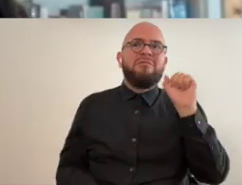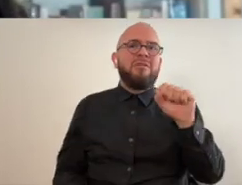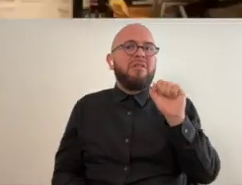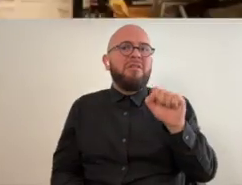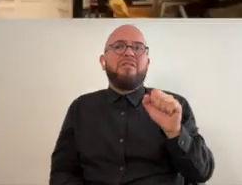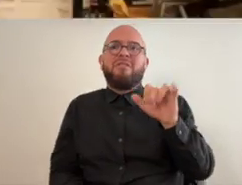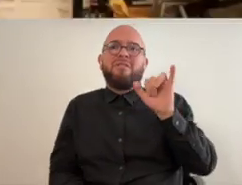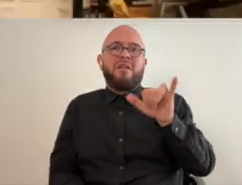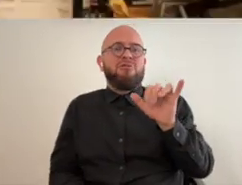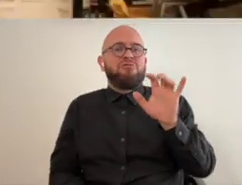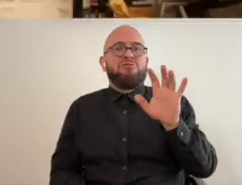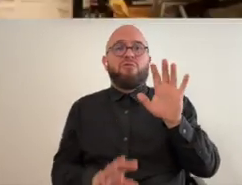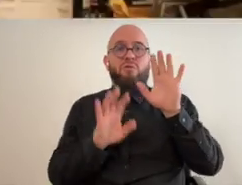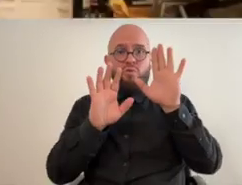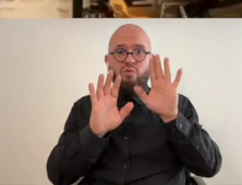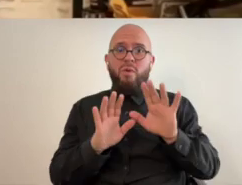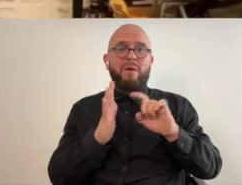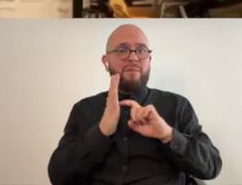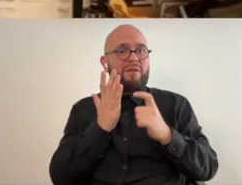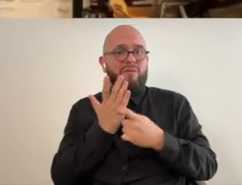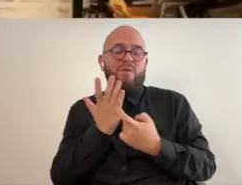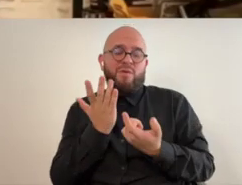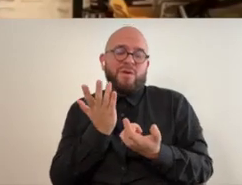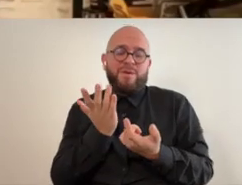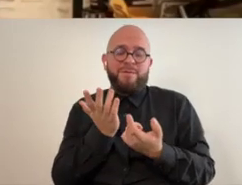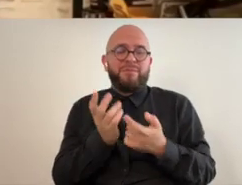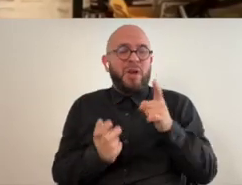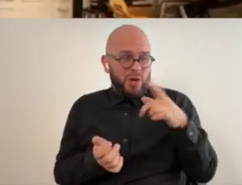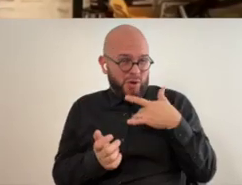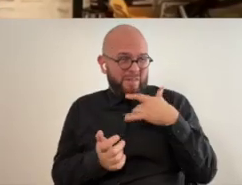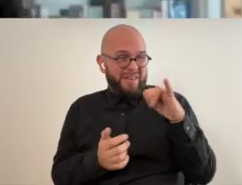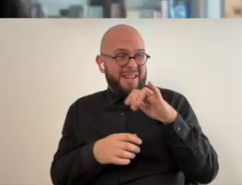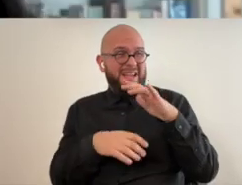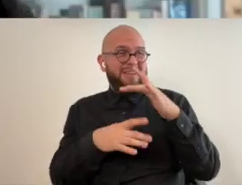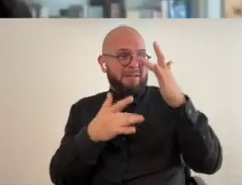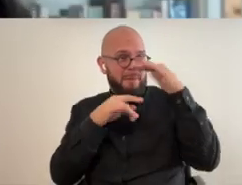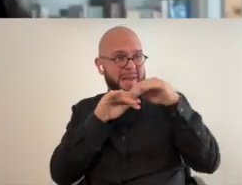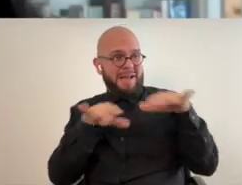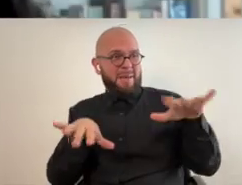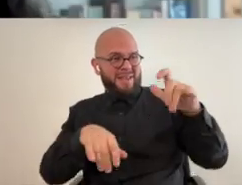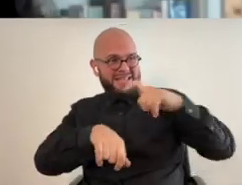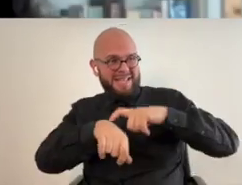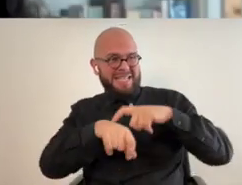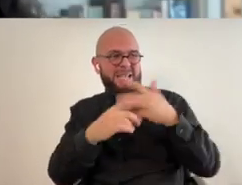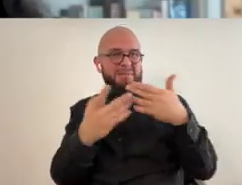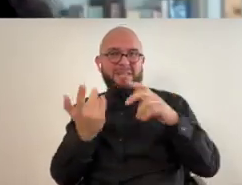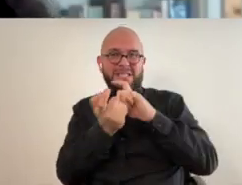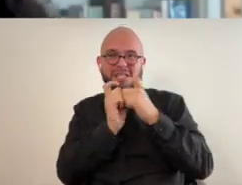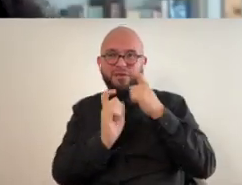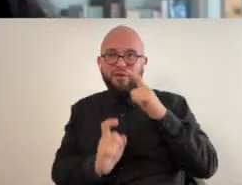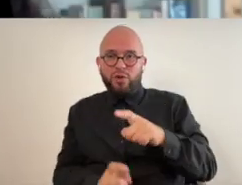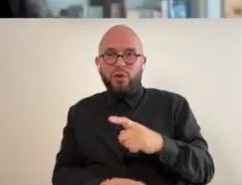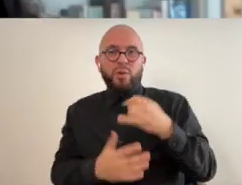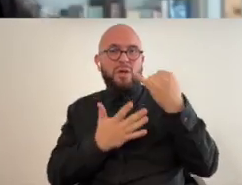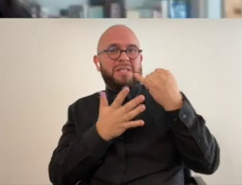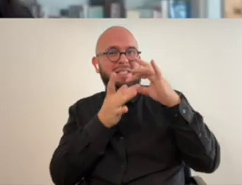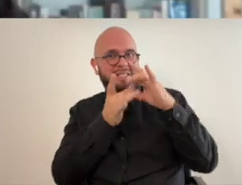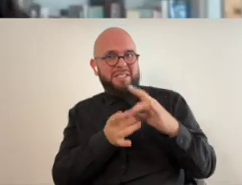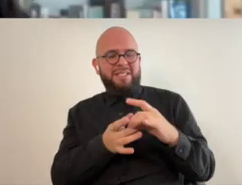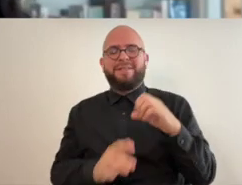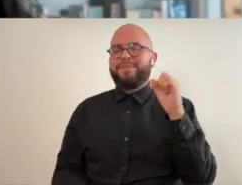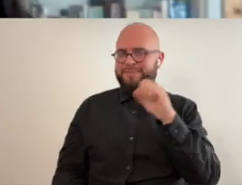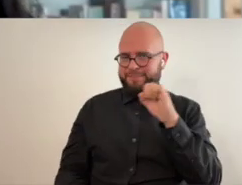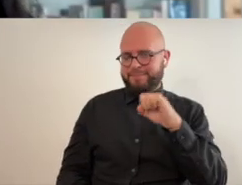so true and so many that's a great metaphor in so many ways do you find that during the pandemic things changed for you